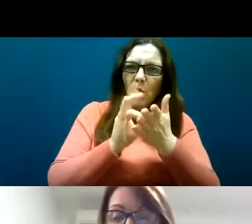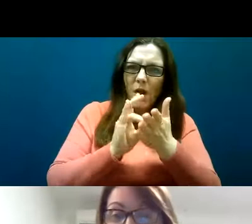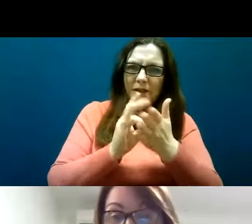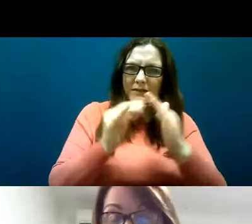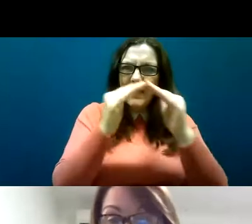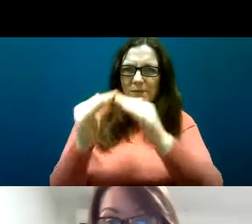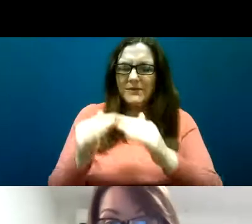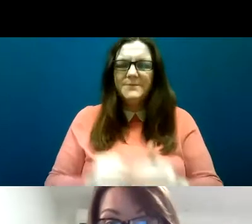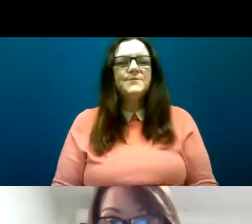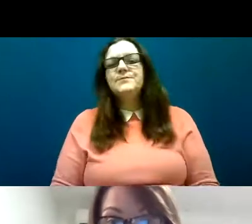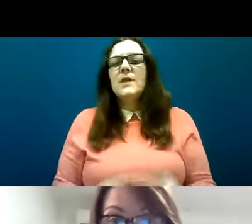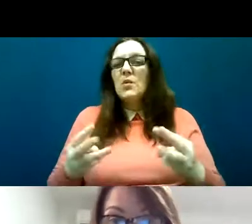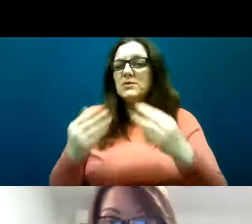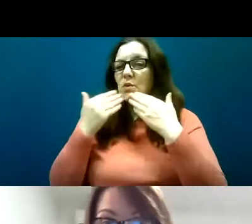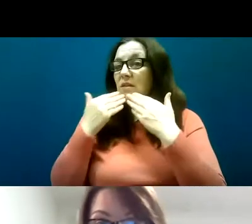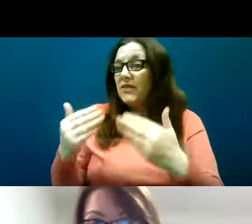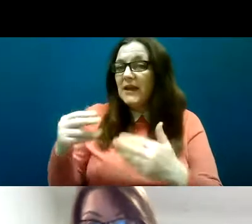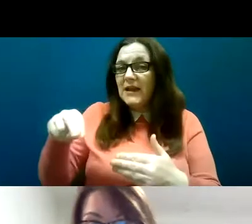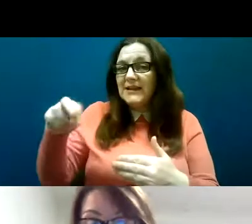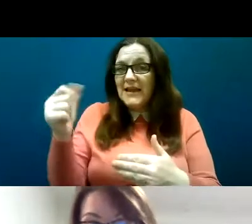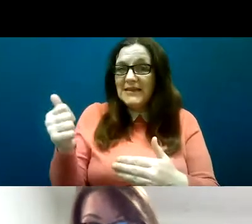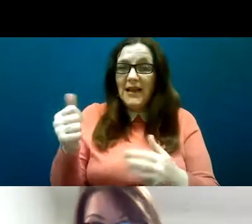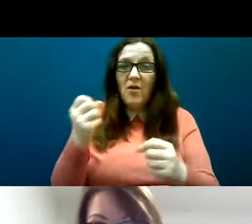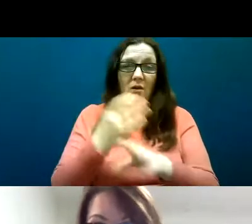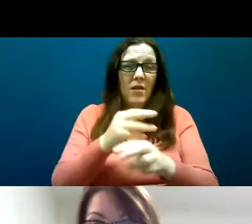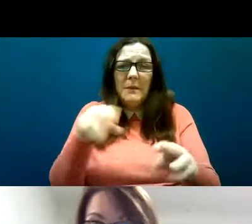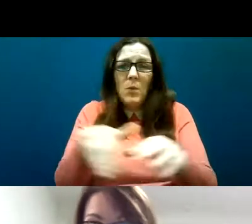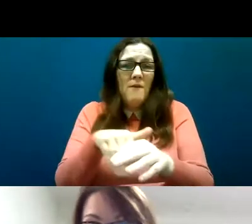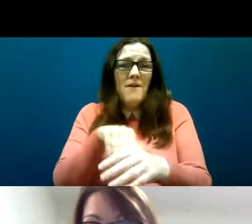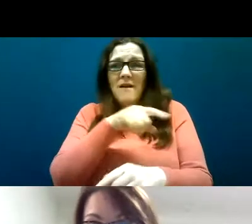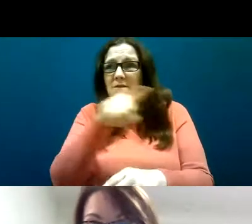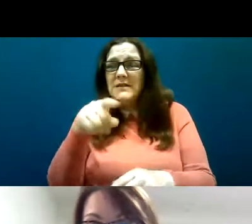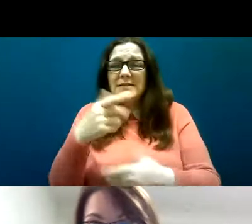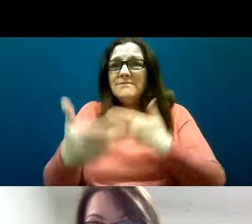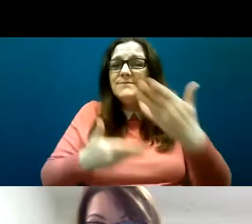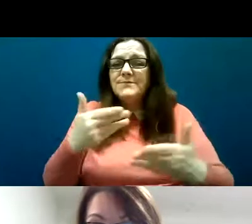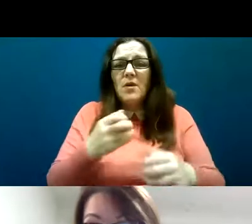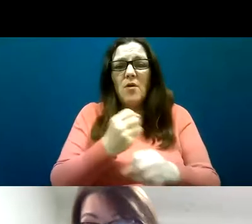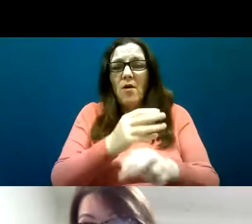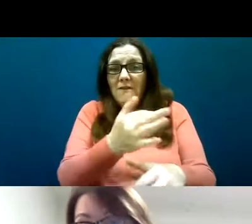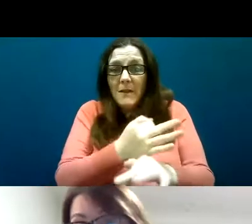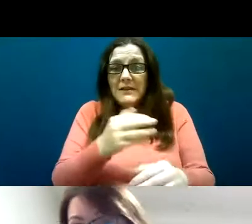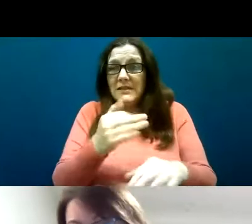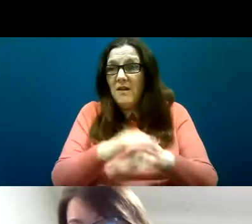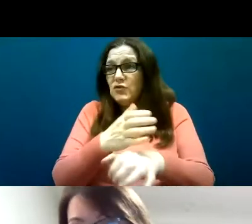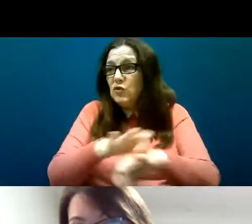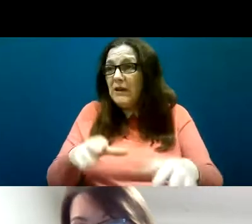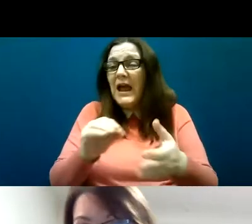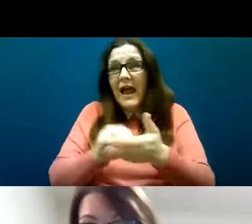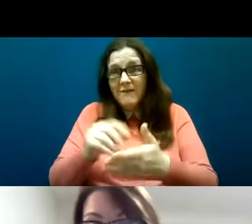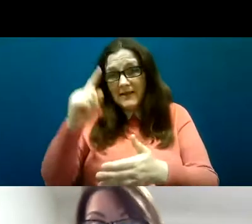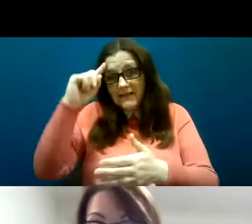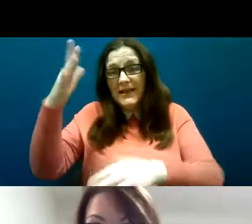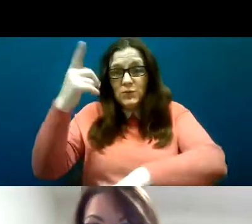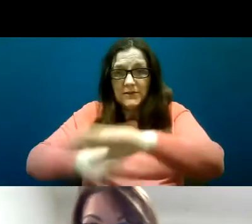So I would like to thank Nadia and all of the participants, all of the families, the individuals with intellectual disability who gave so generously of their time